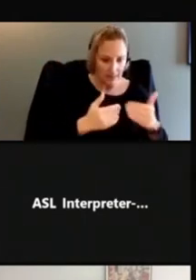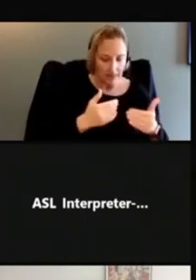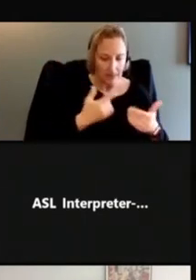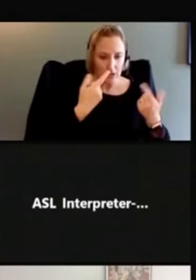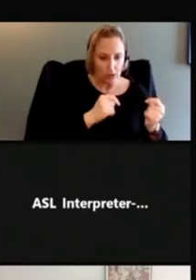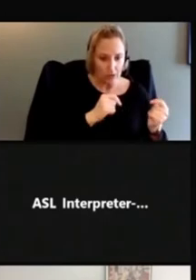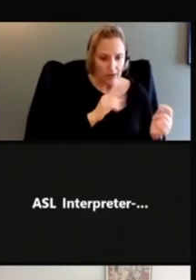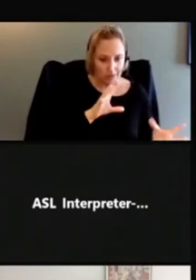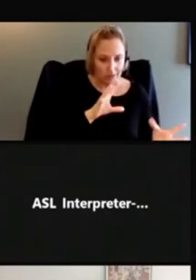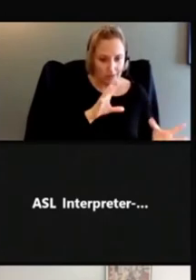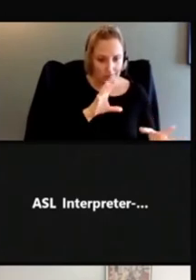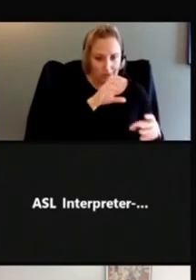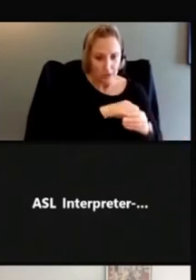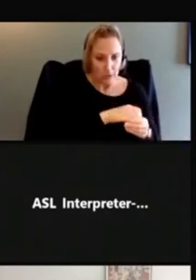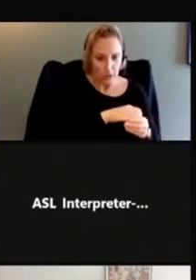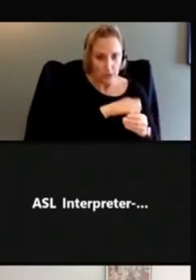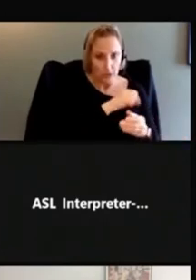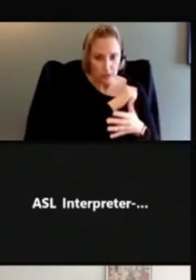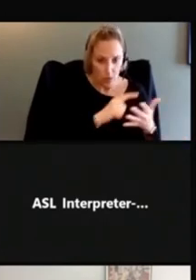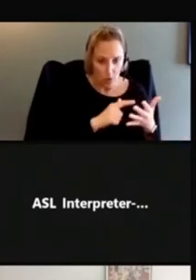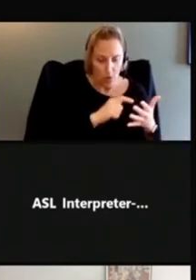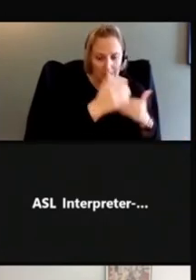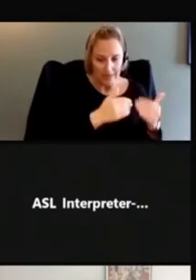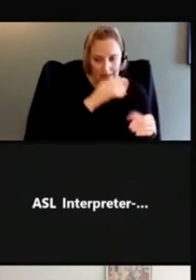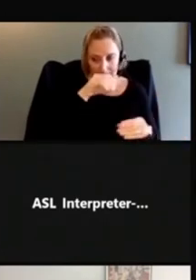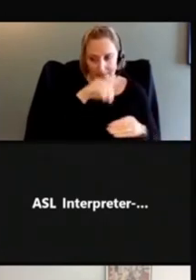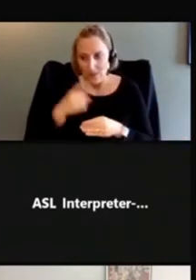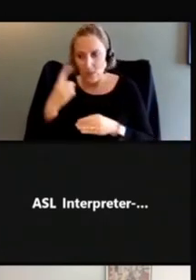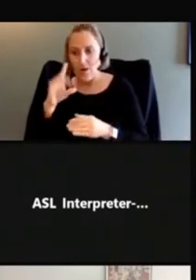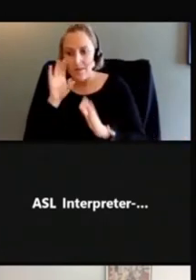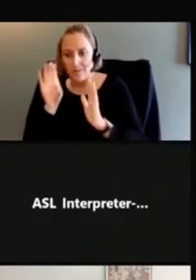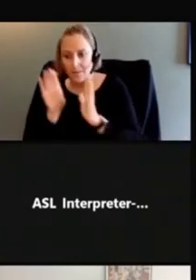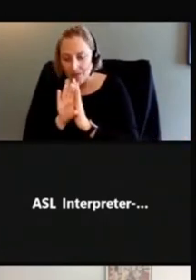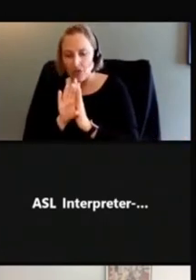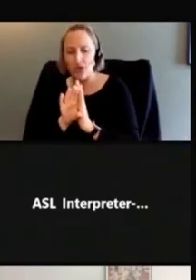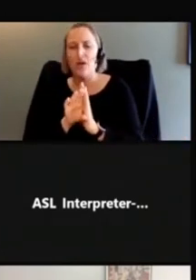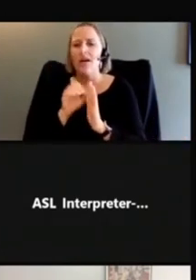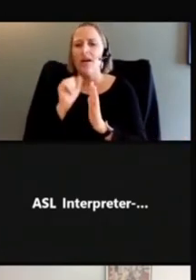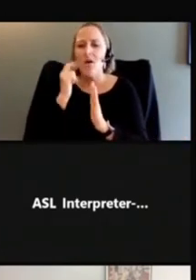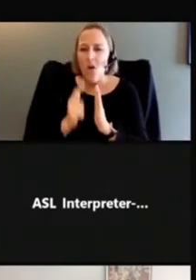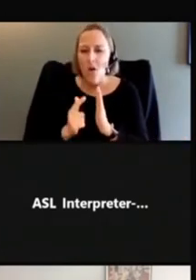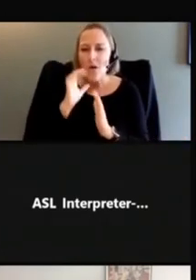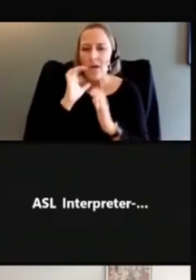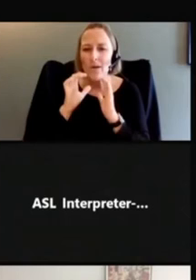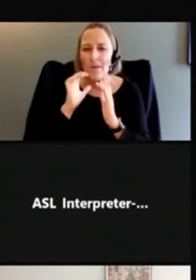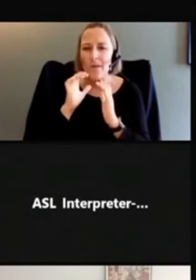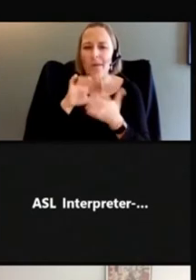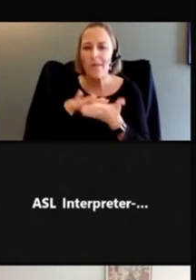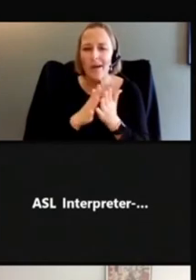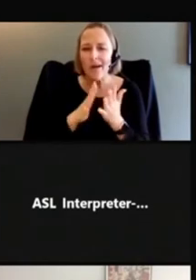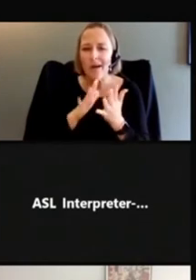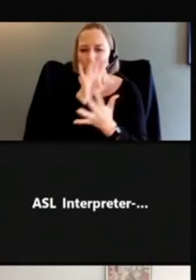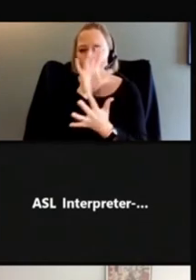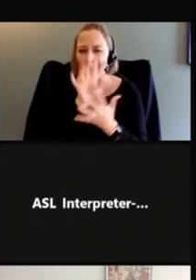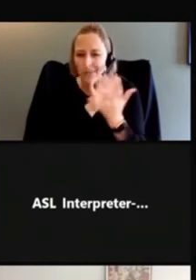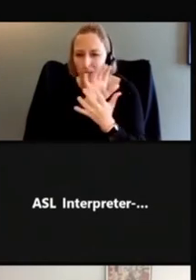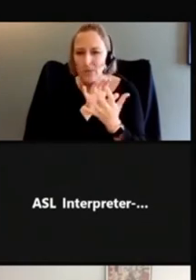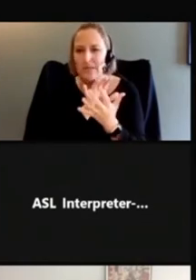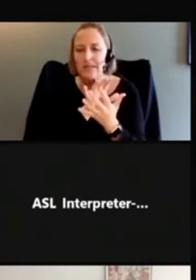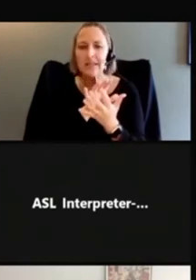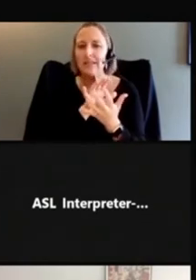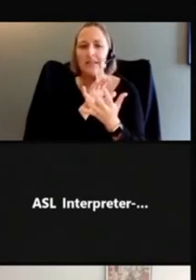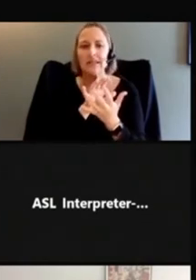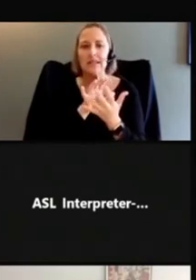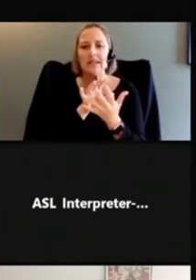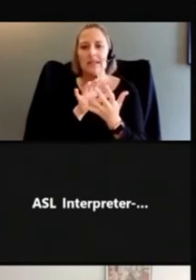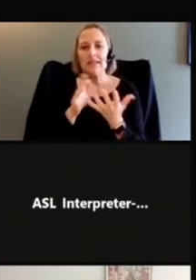a lot of that communication gets lost. All those specific steps can kind of be blended into one of you just